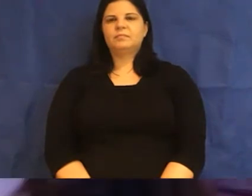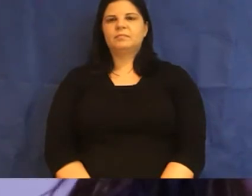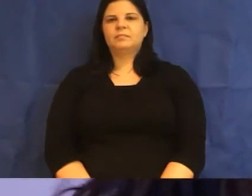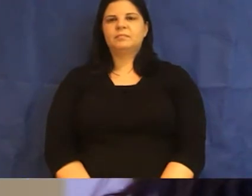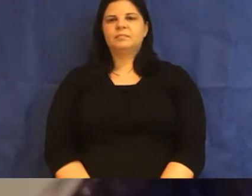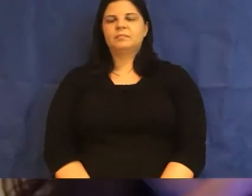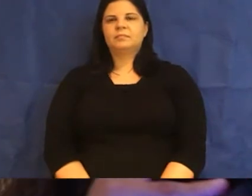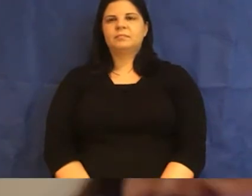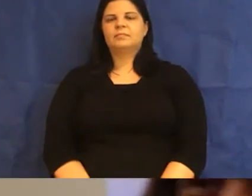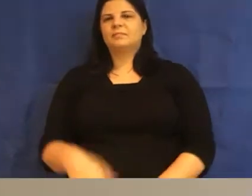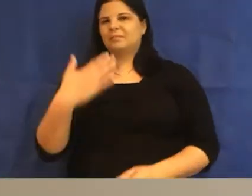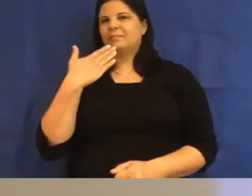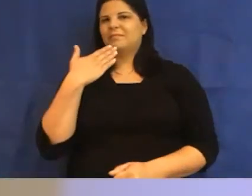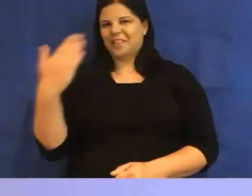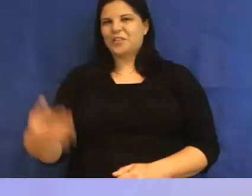Thank you, Josie.